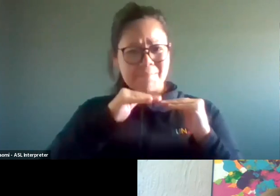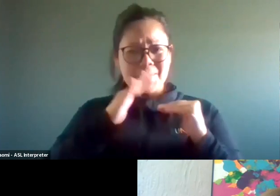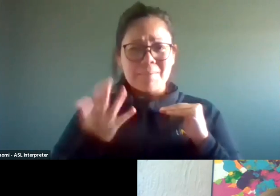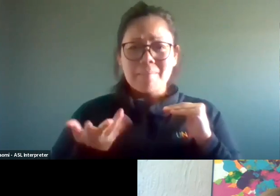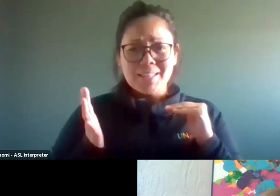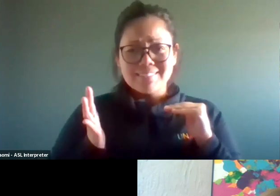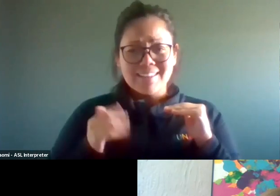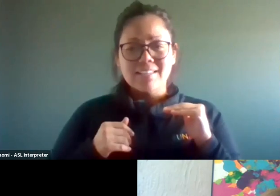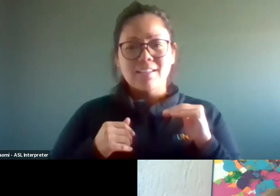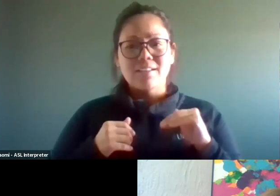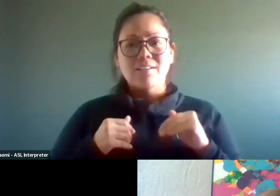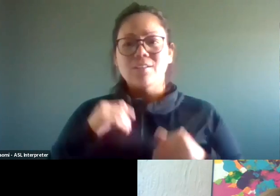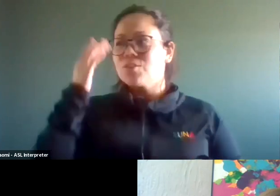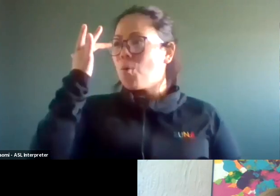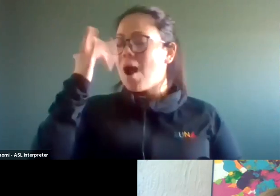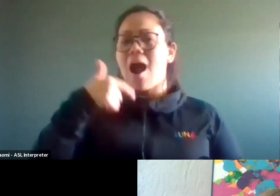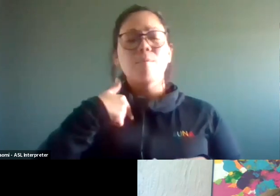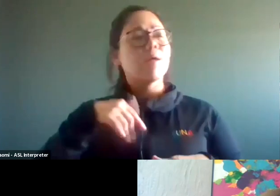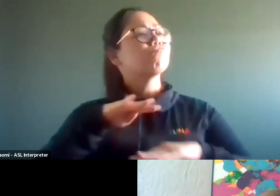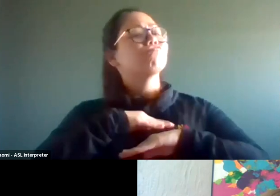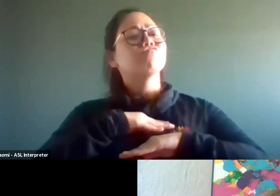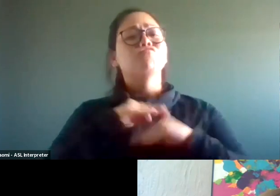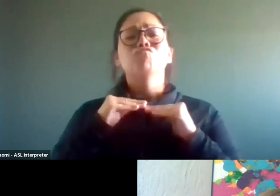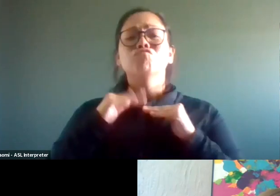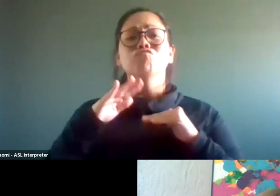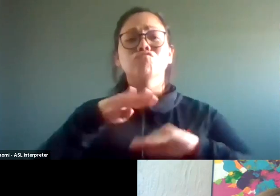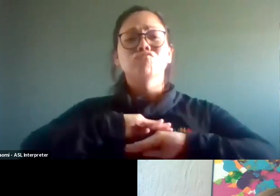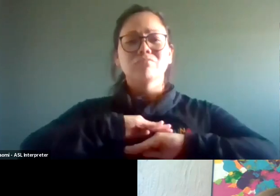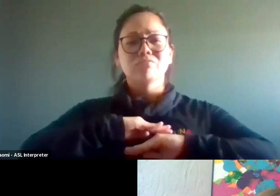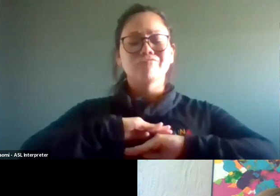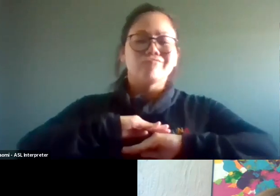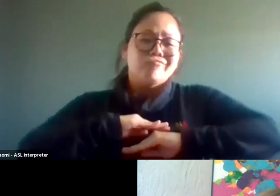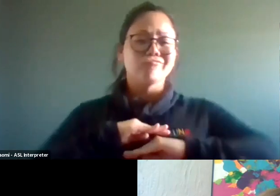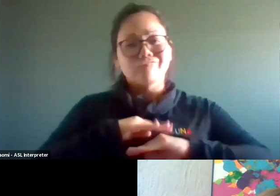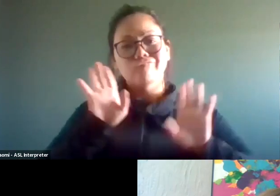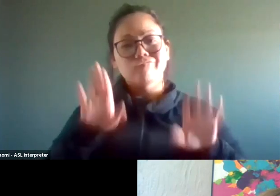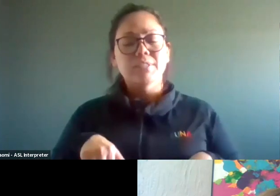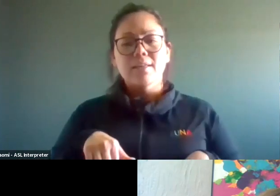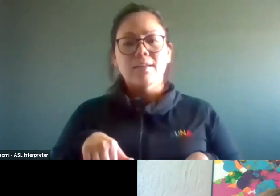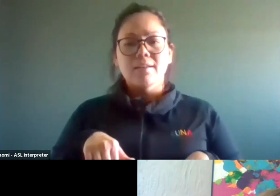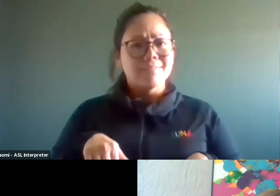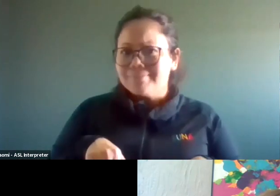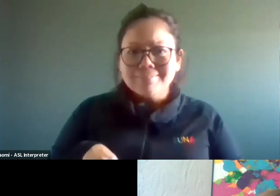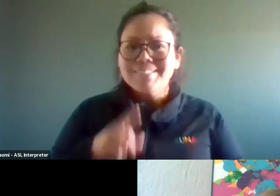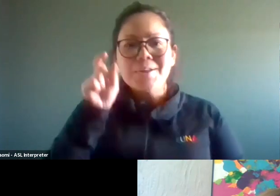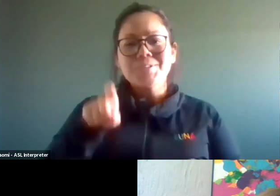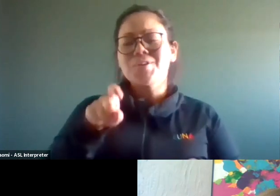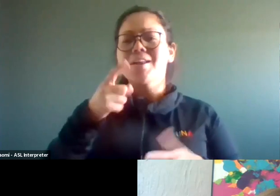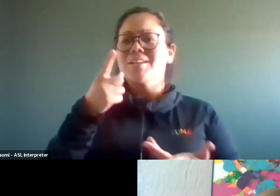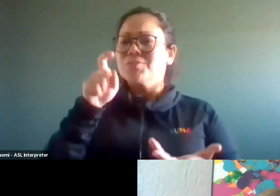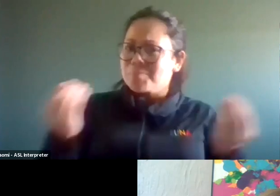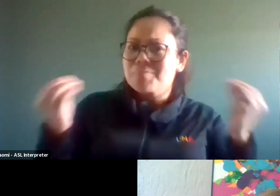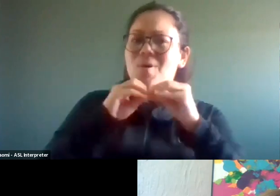So why are we okay with the minimum? You know, in every aspect of designing programs and exhibits and